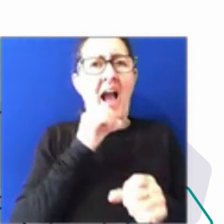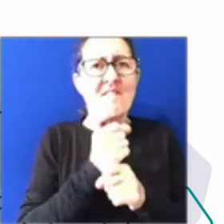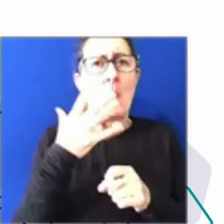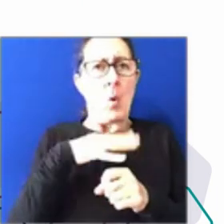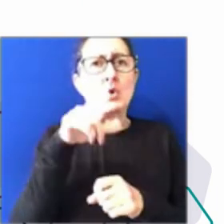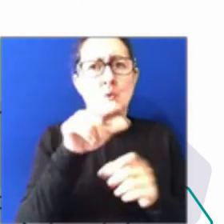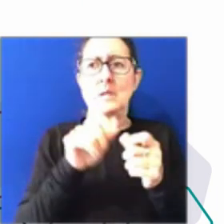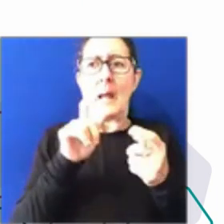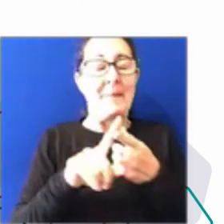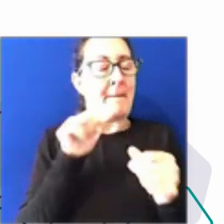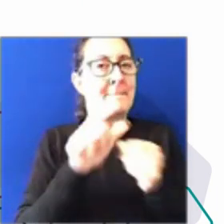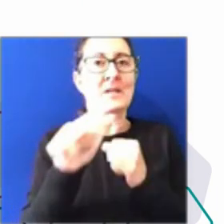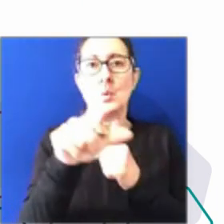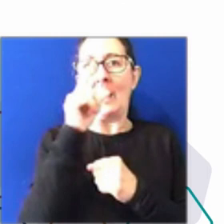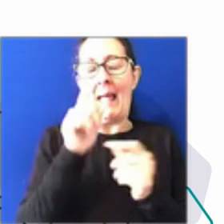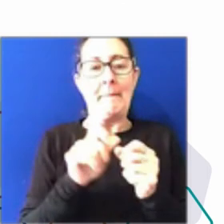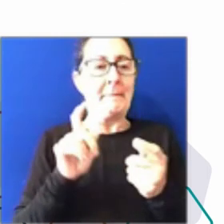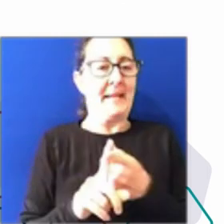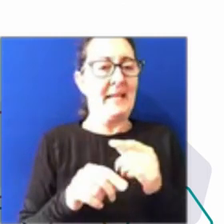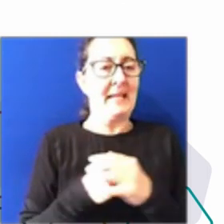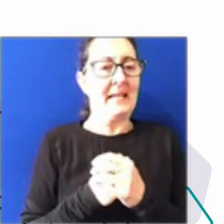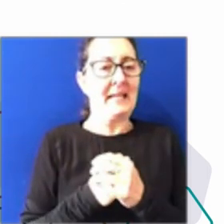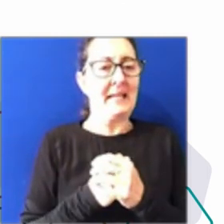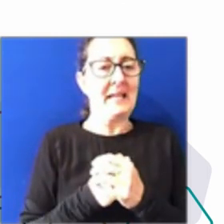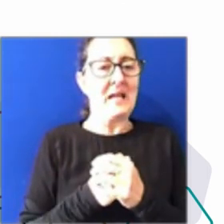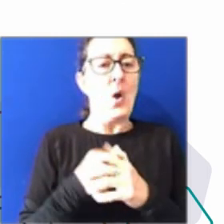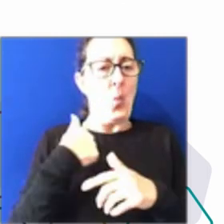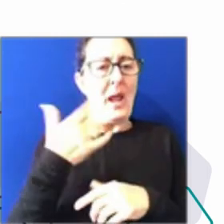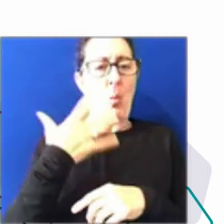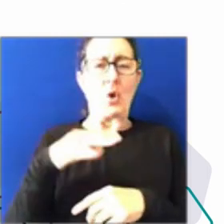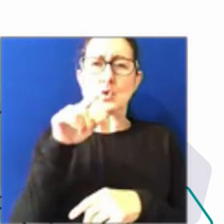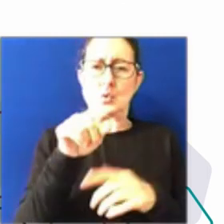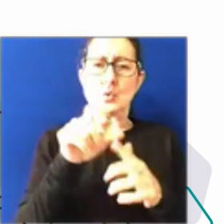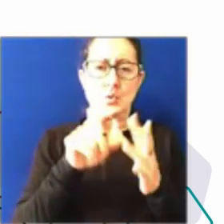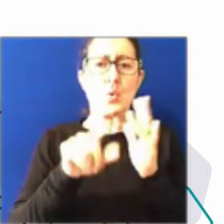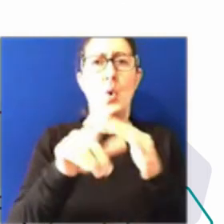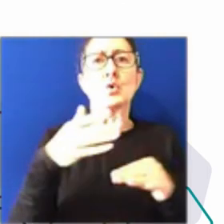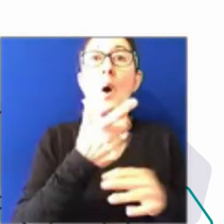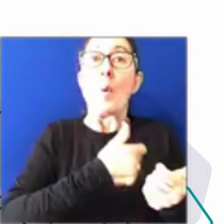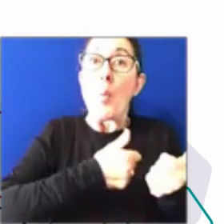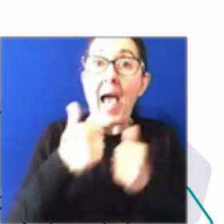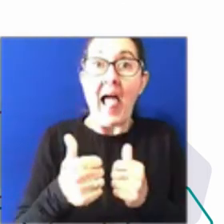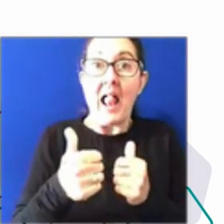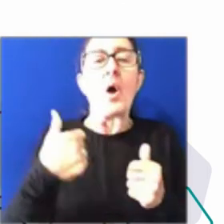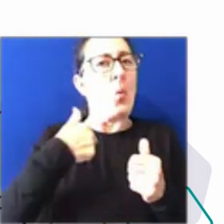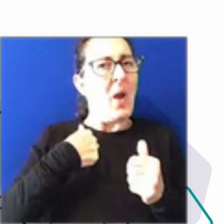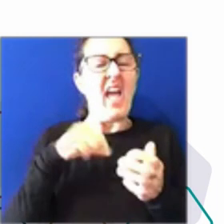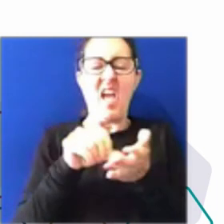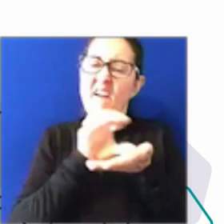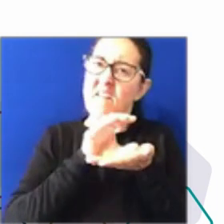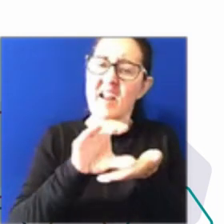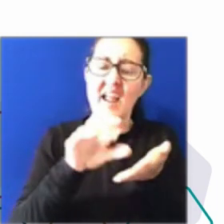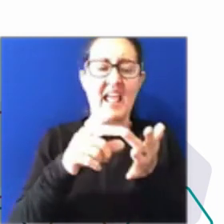have the capacity and capability to do your job well. So we are investing in training in